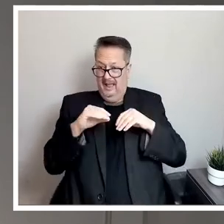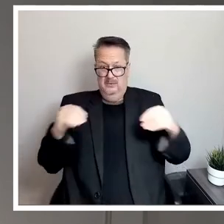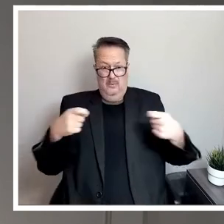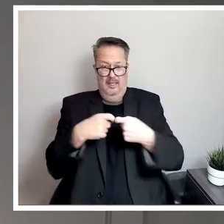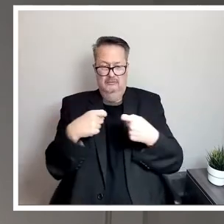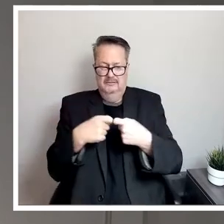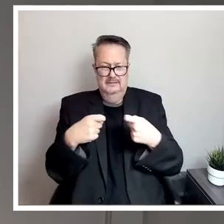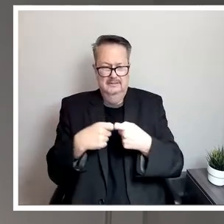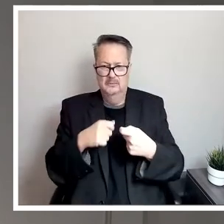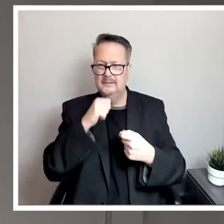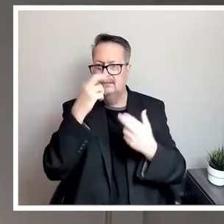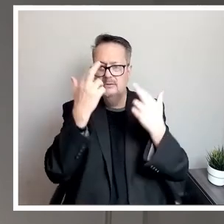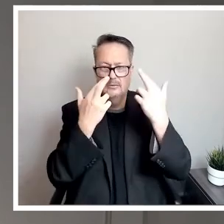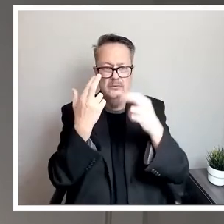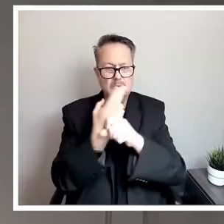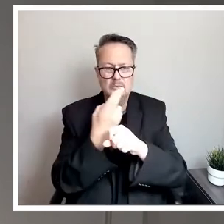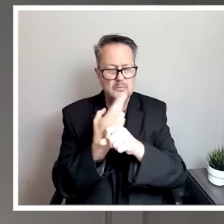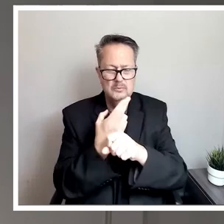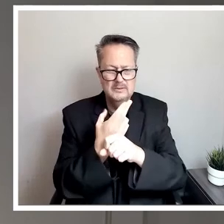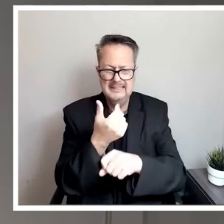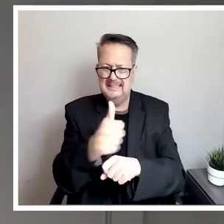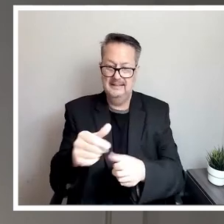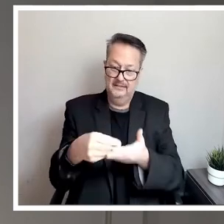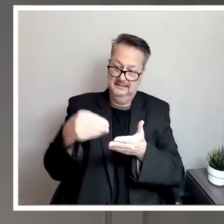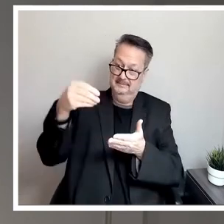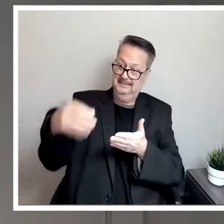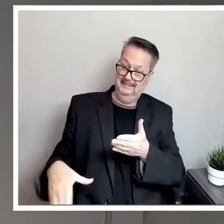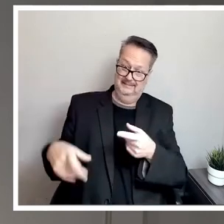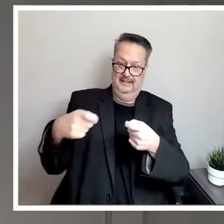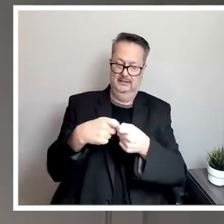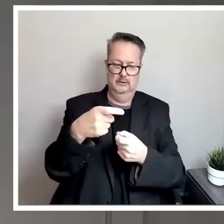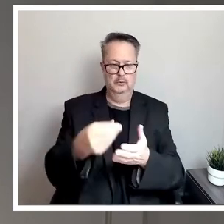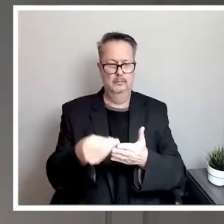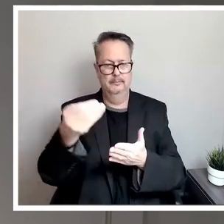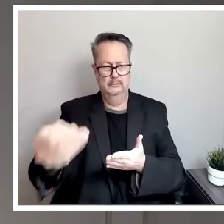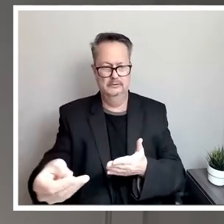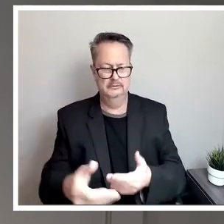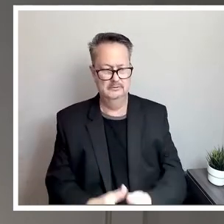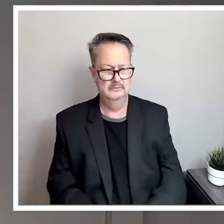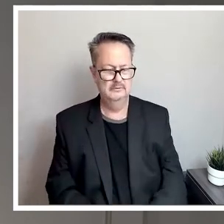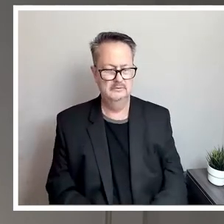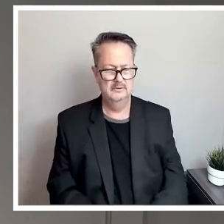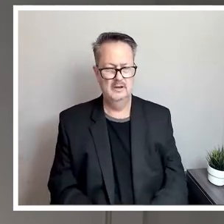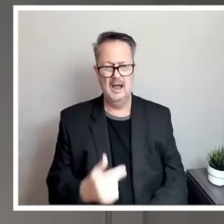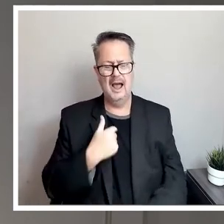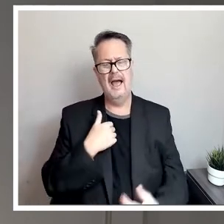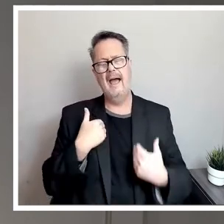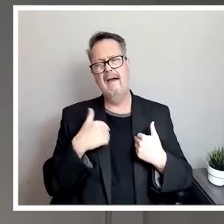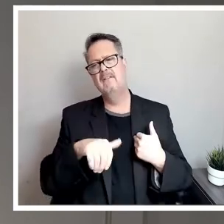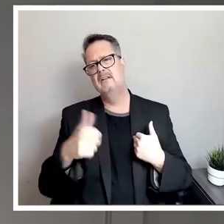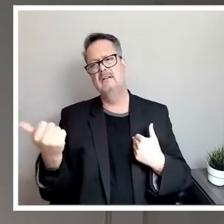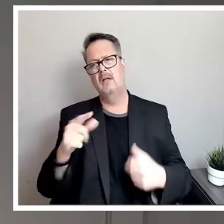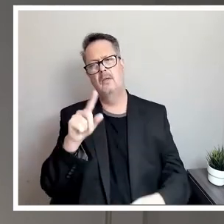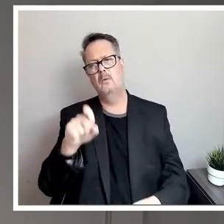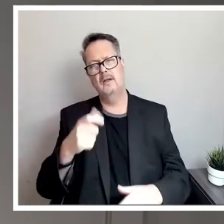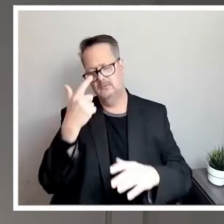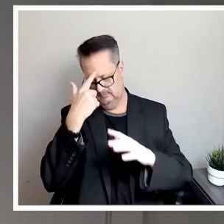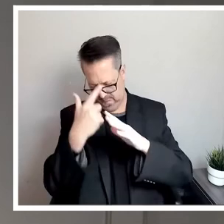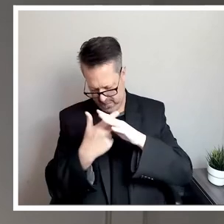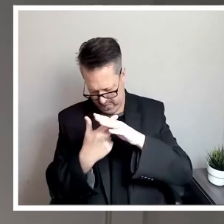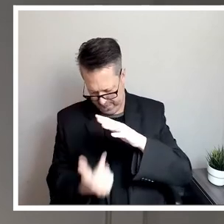So we didn't use any of that expensive electricity that y'all had to purchase. And I had another question, I can't remember it. So I will